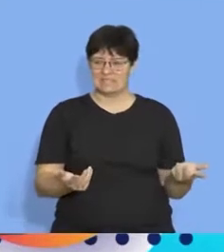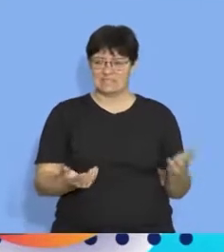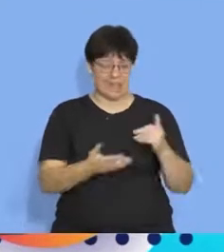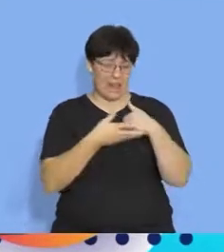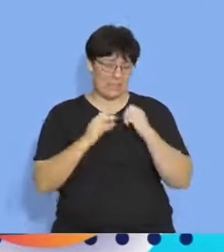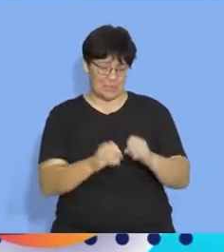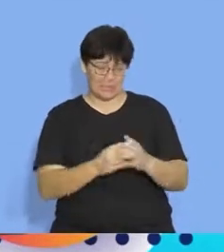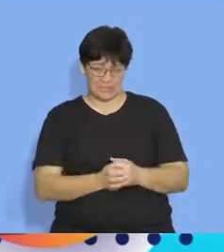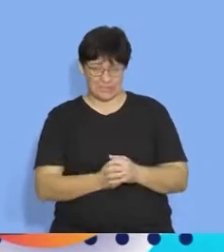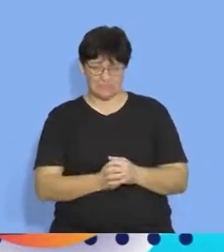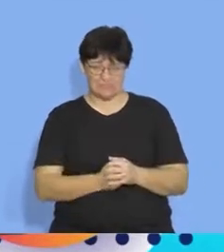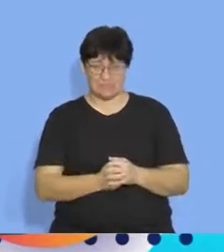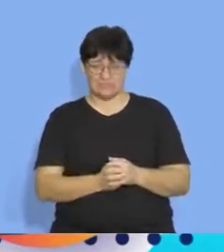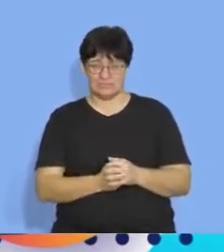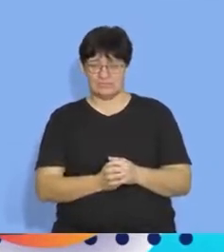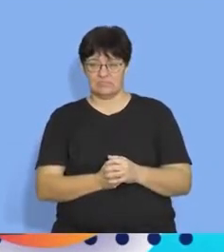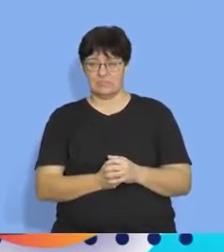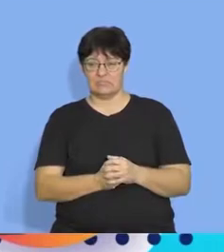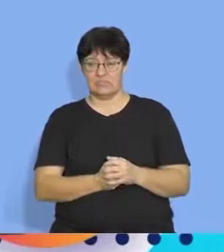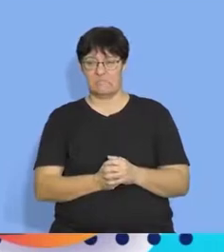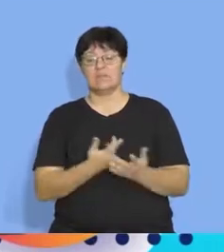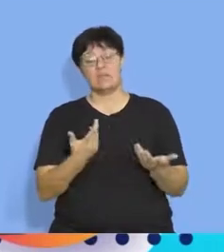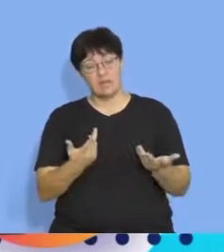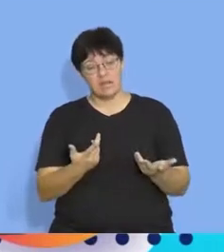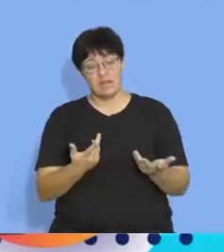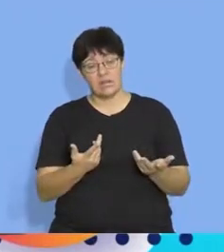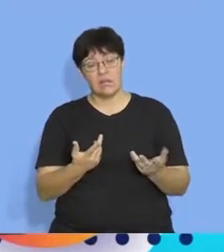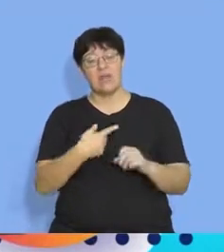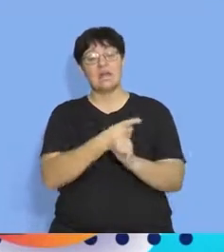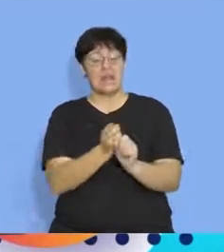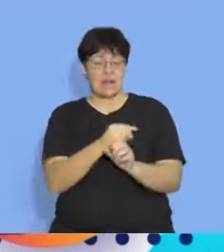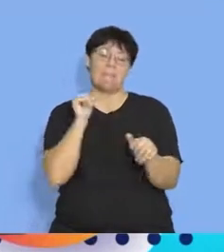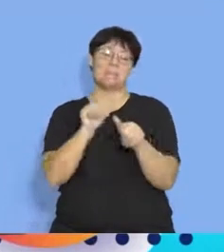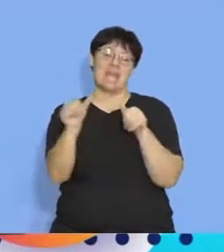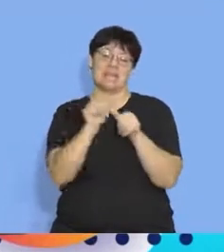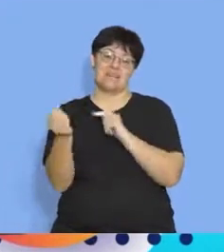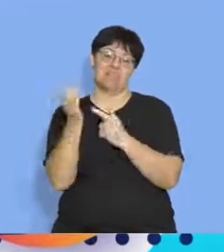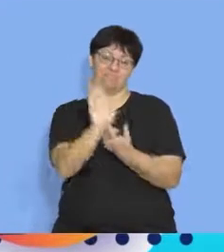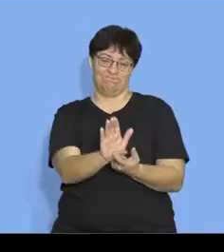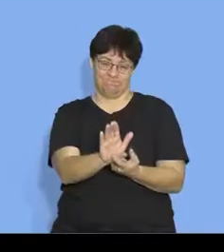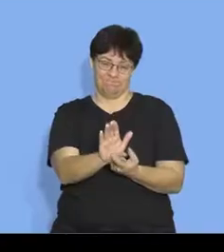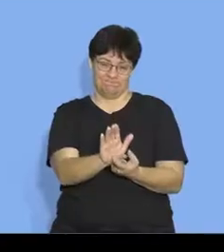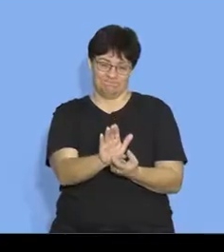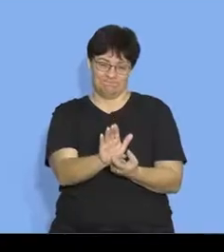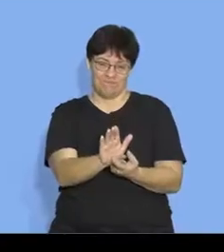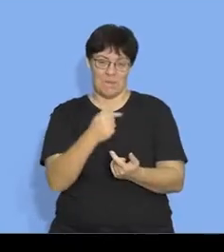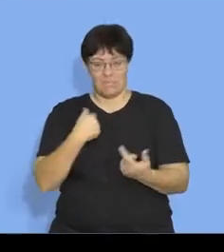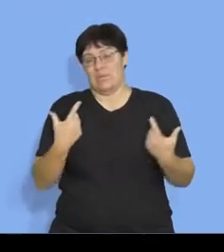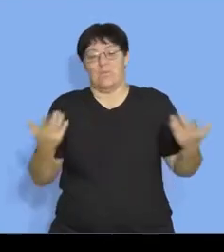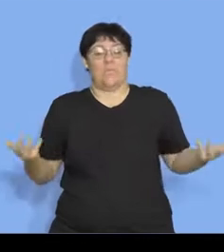really help me so sometimes the cardinal points are a much better indication